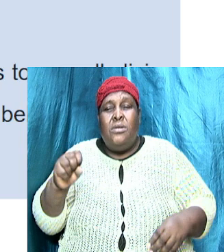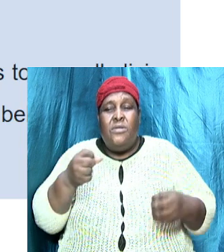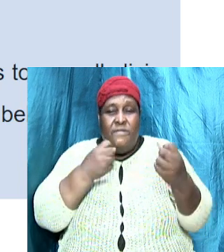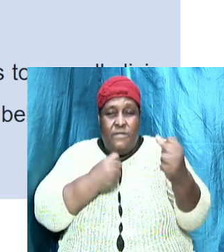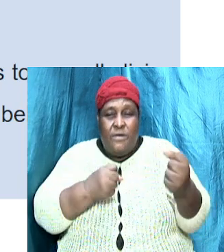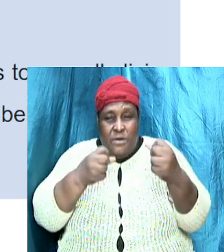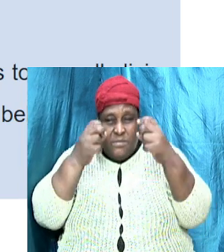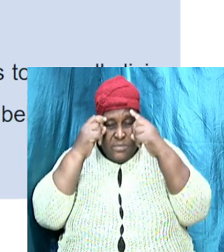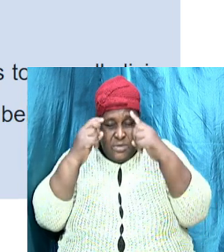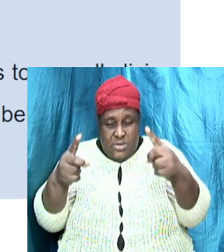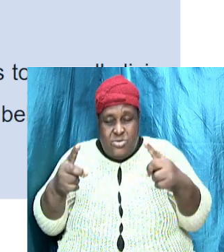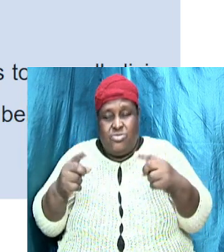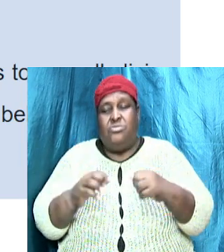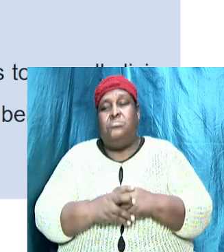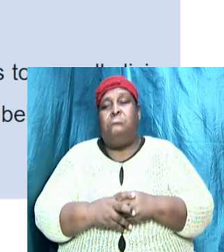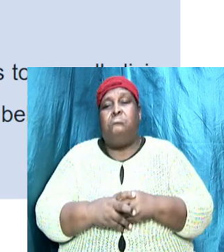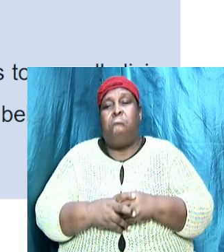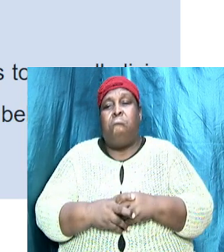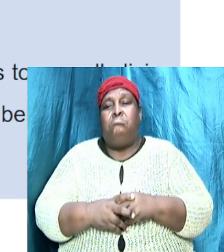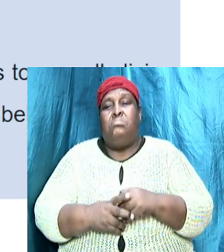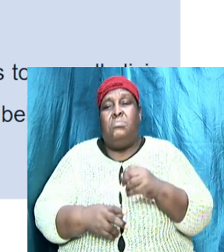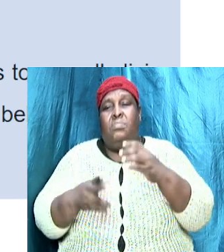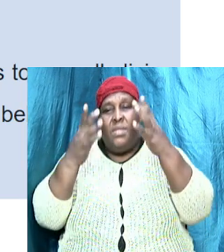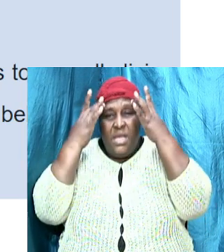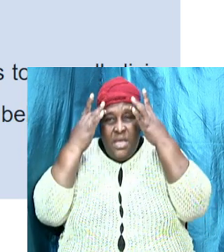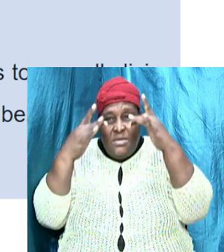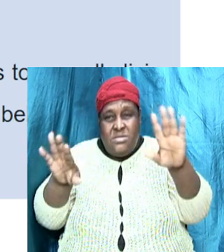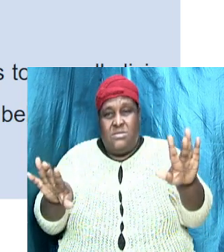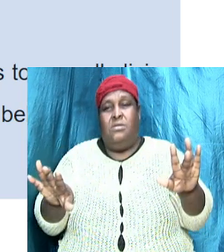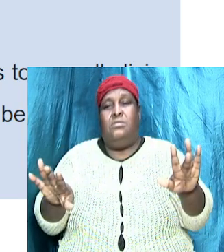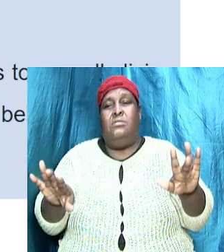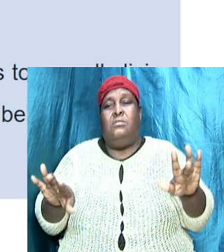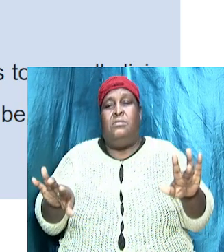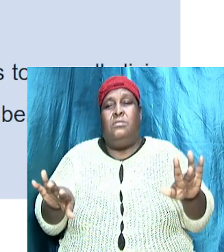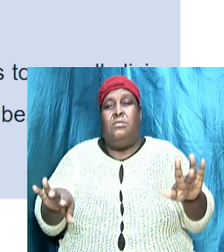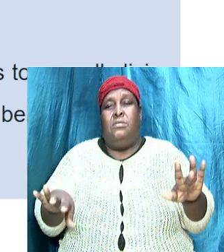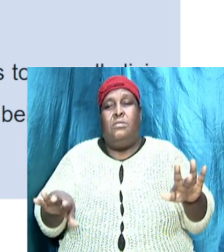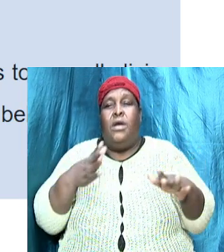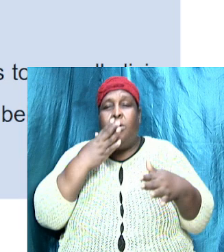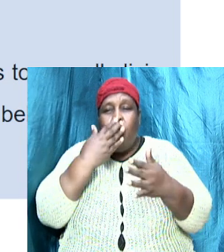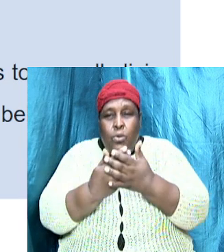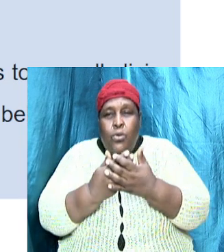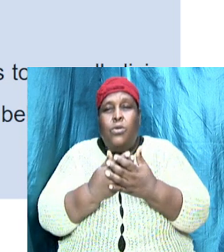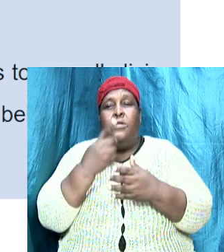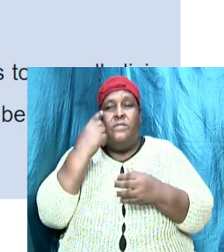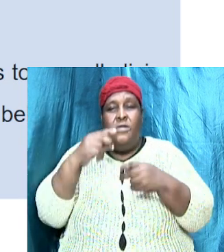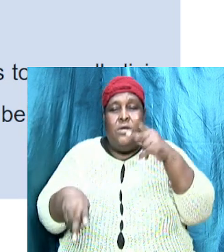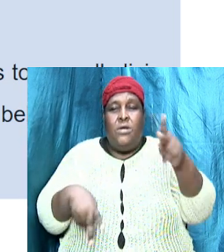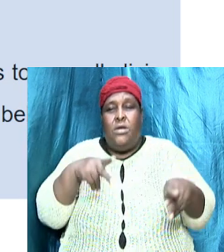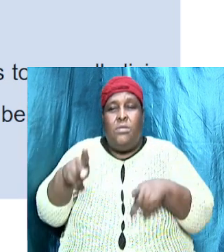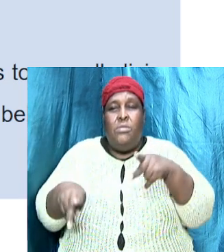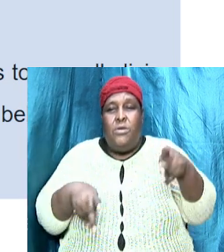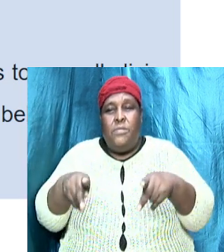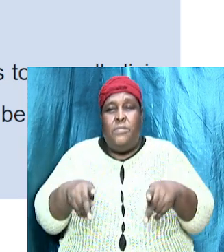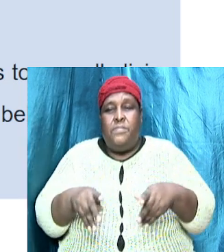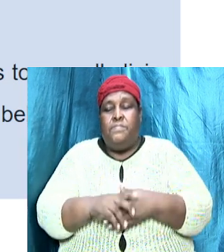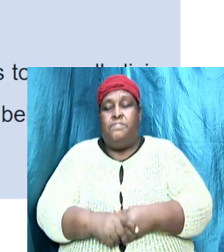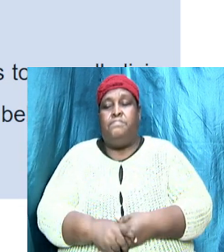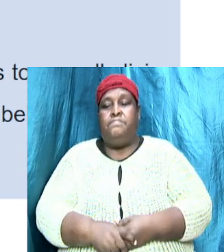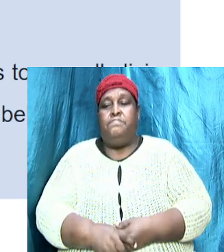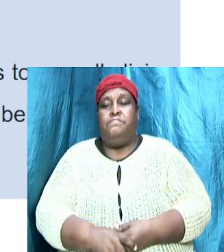doctrine is excellent and profitable for the people. Titus 3, verse 8,